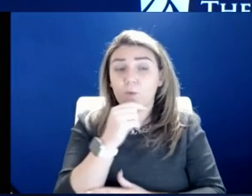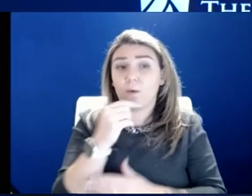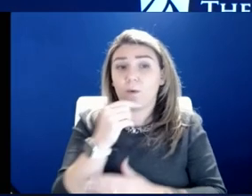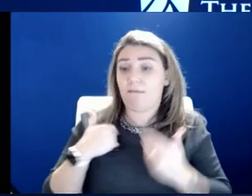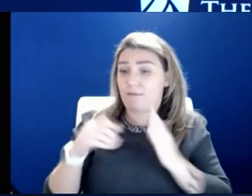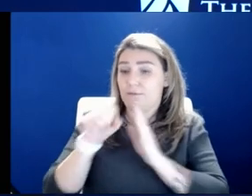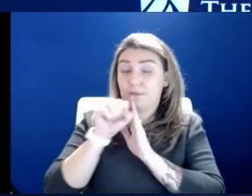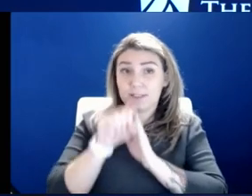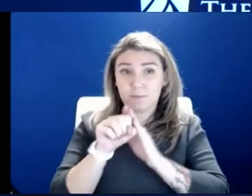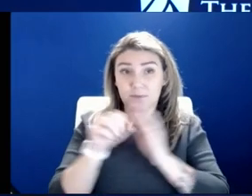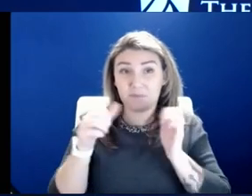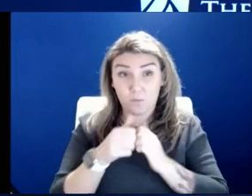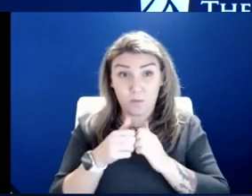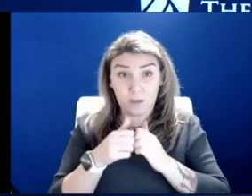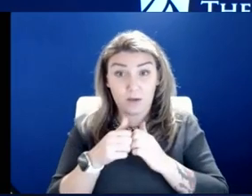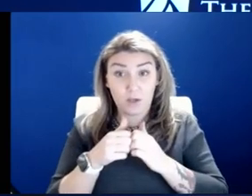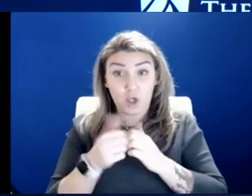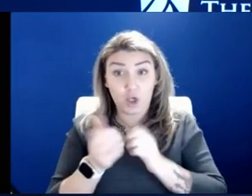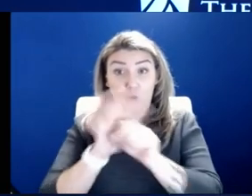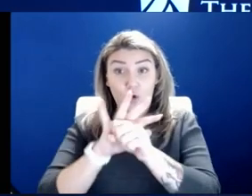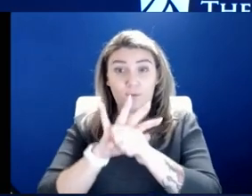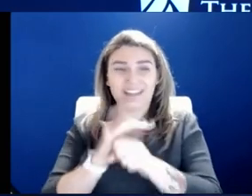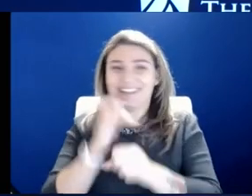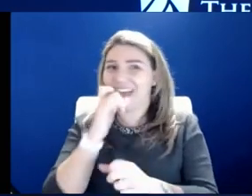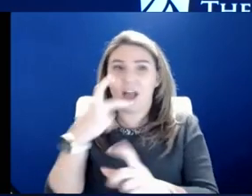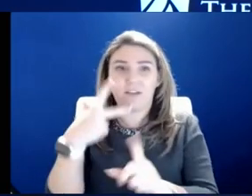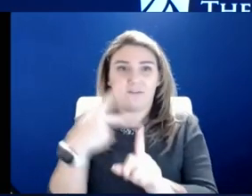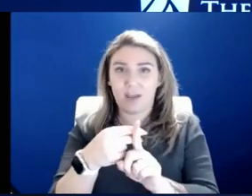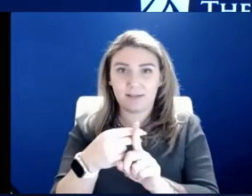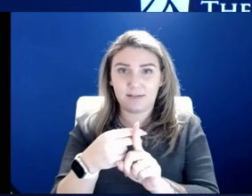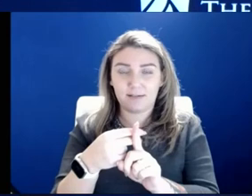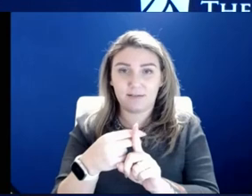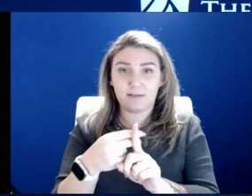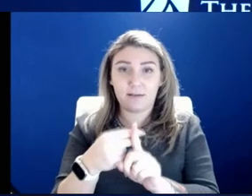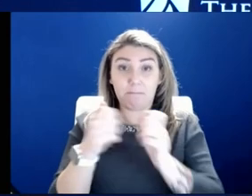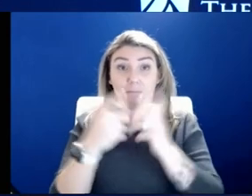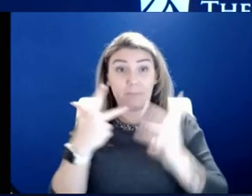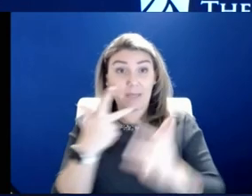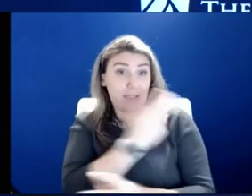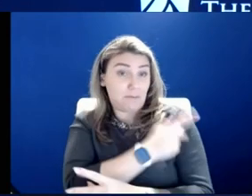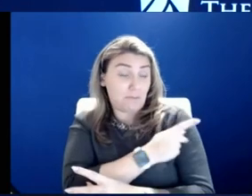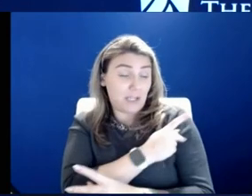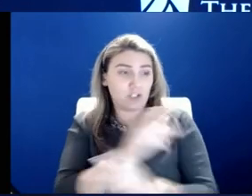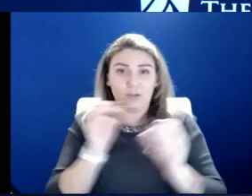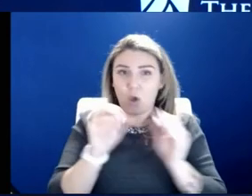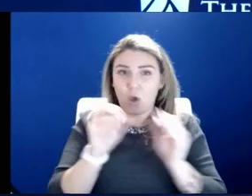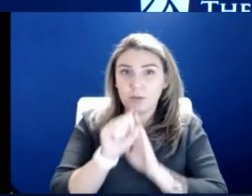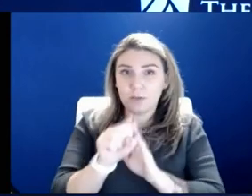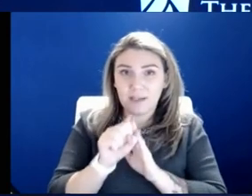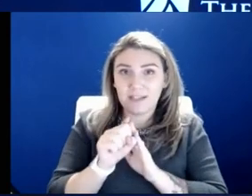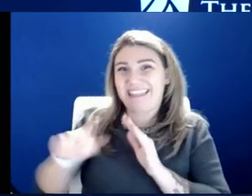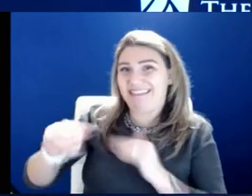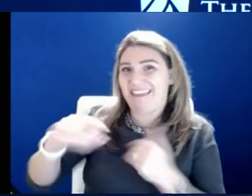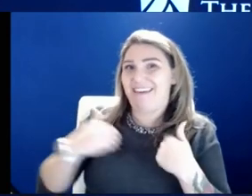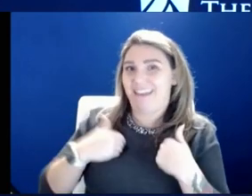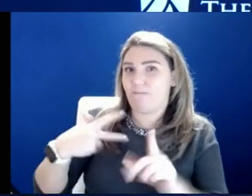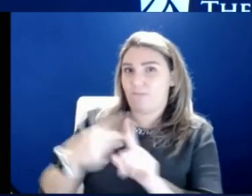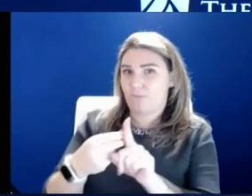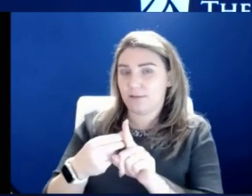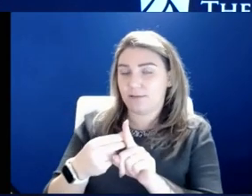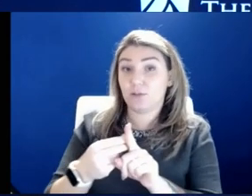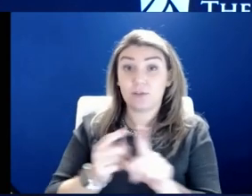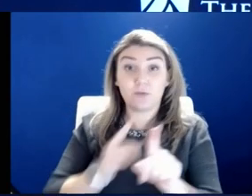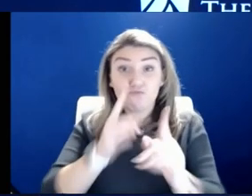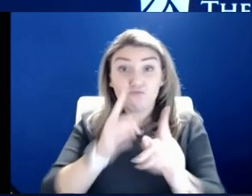COVID are unvaccinated, that many of the patients who are asymptomatic are the ones who are vaccinated. So the reality is